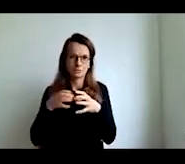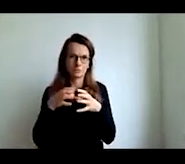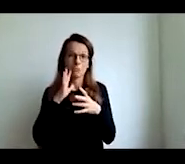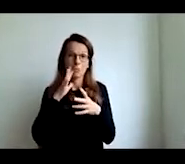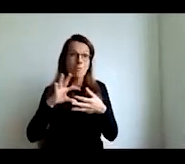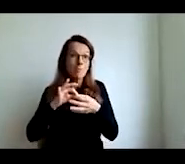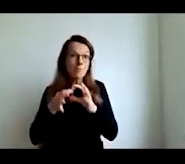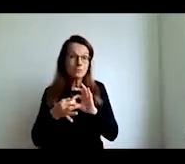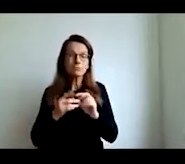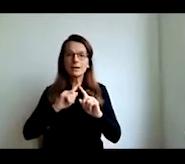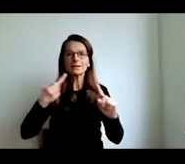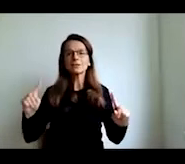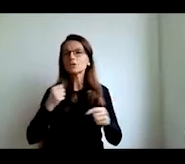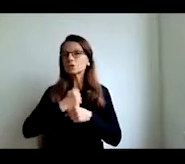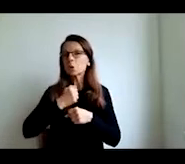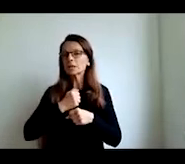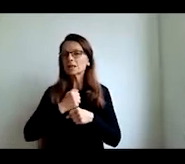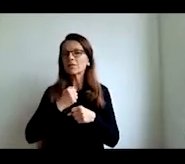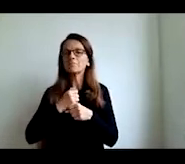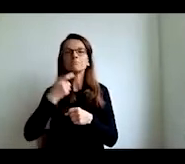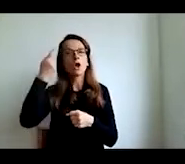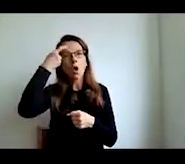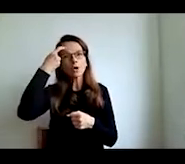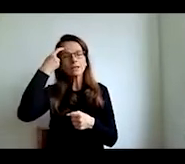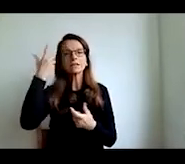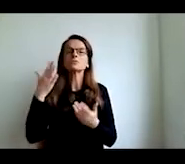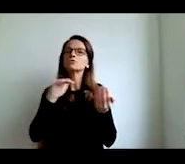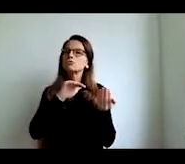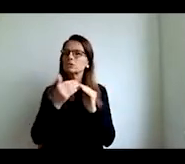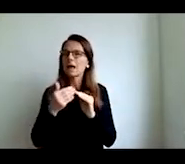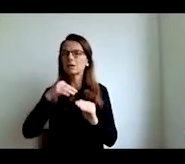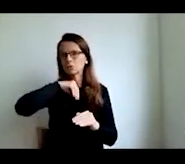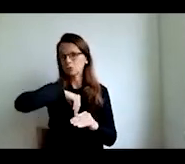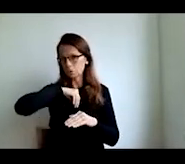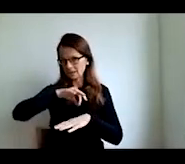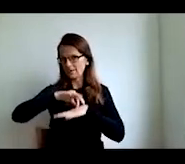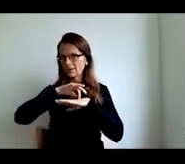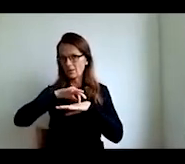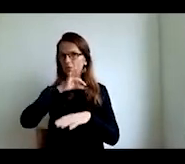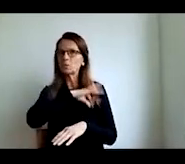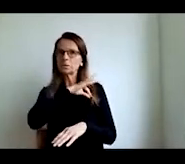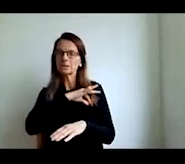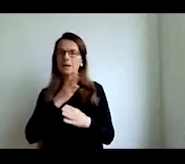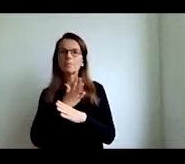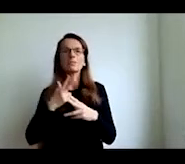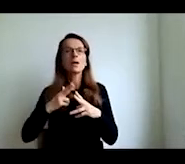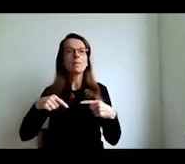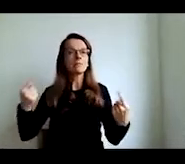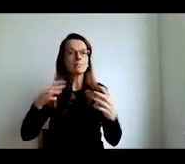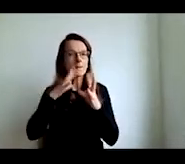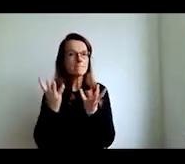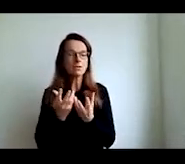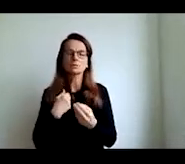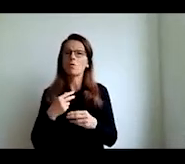now a better integrate the cognitive the social and emotional functions and again in the pandemic we have seen a lot of evolution in this direction